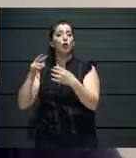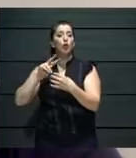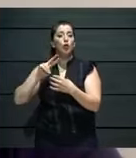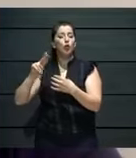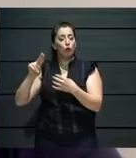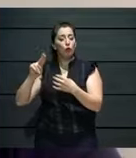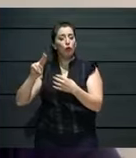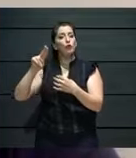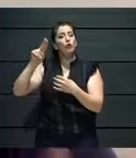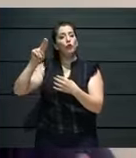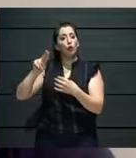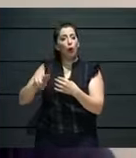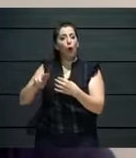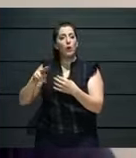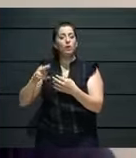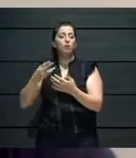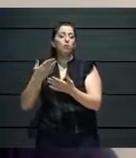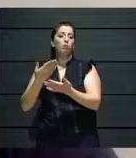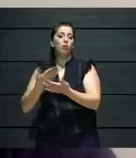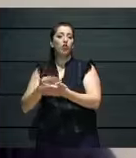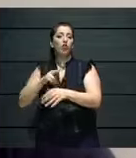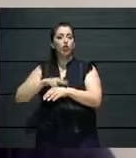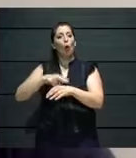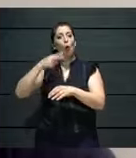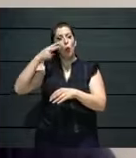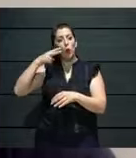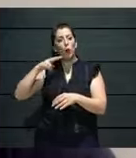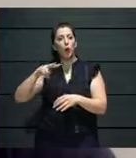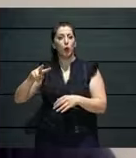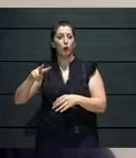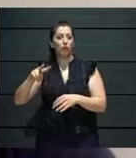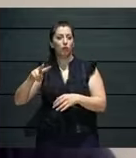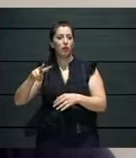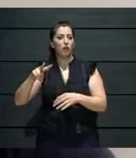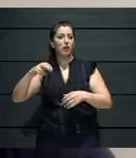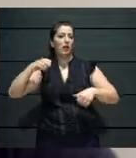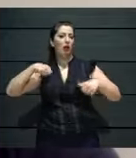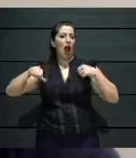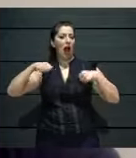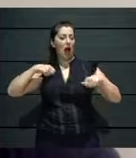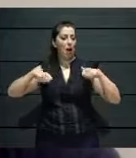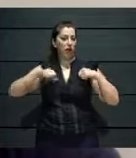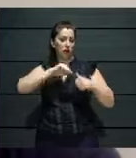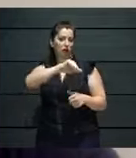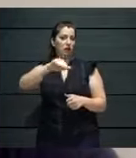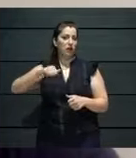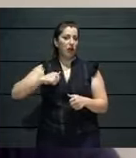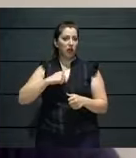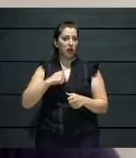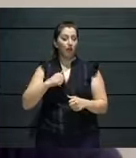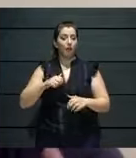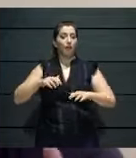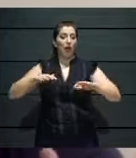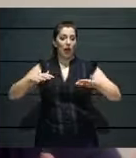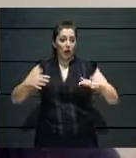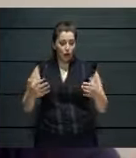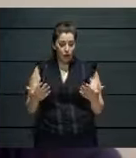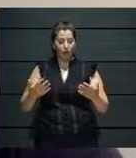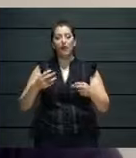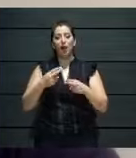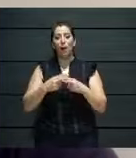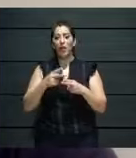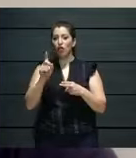performances, most of them registrations of the things we already made. So Martijn created a hotel,